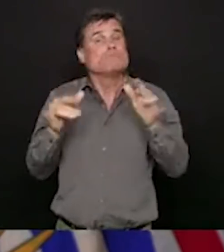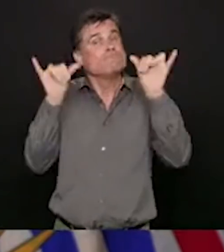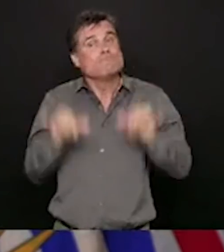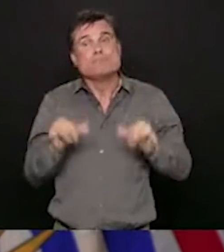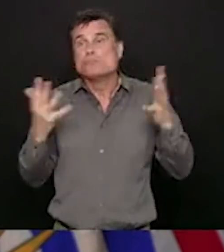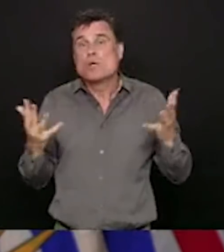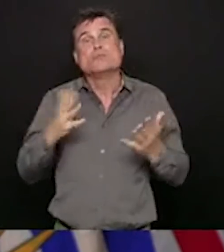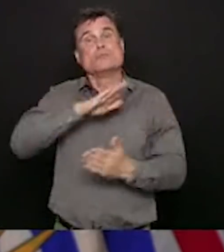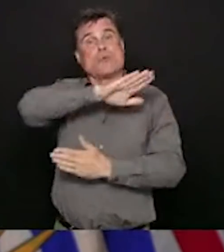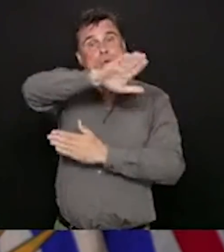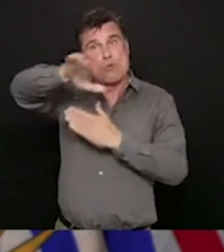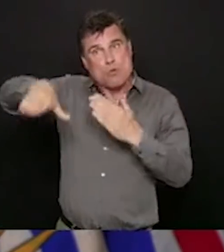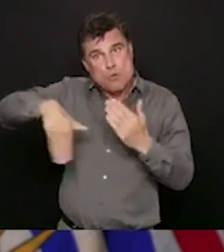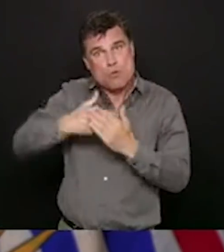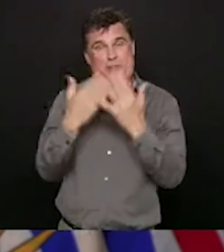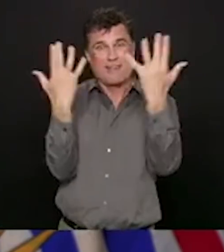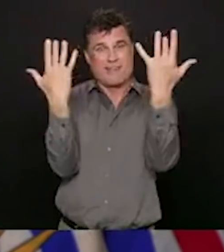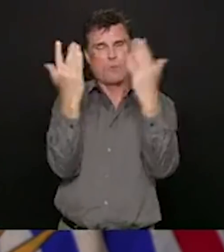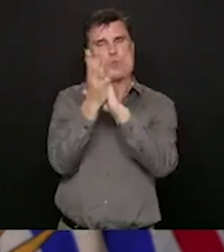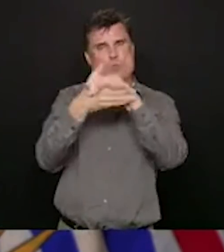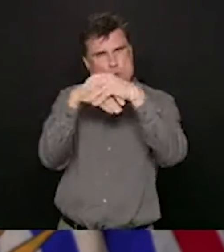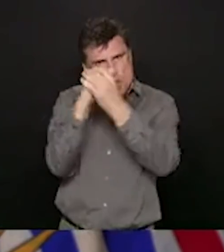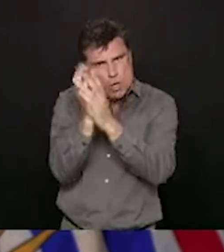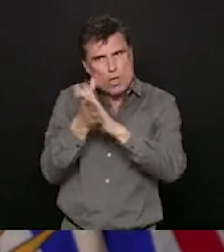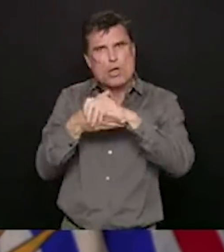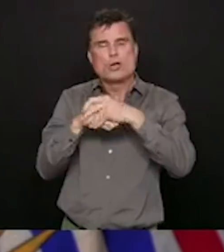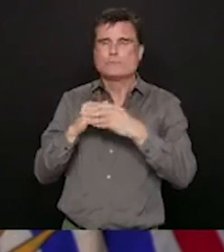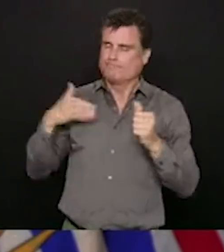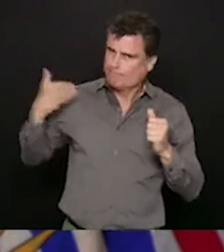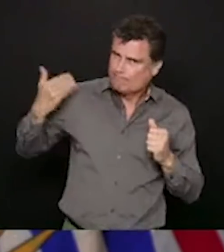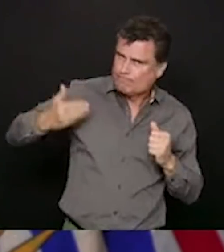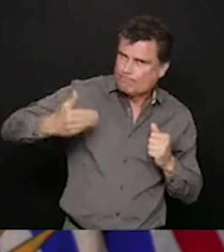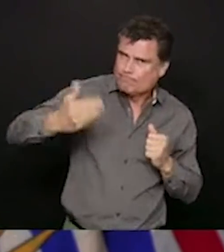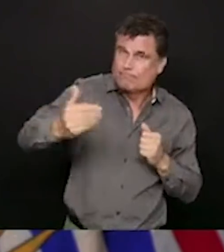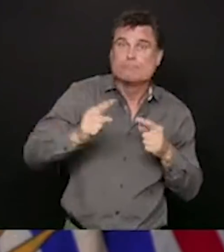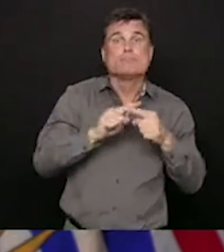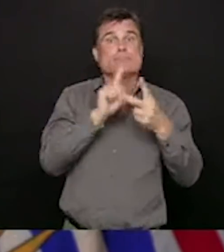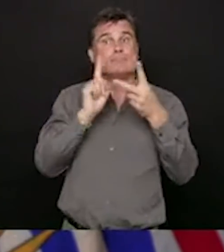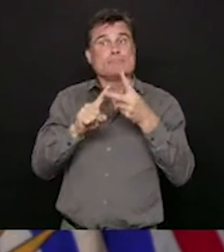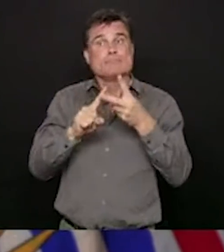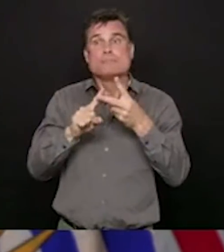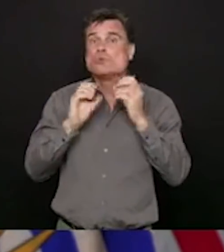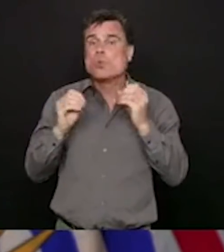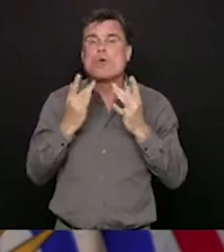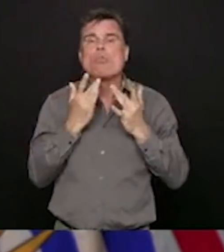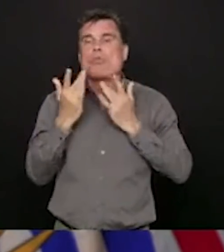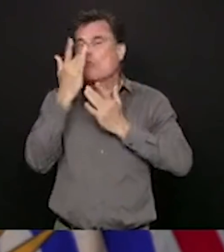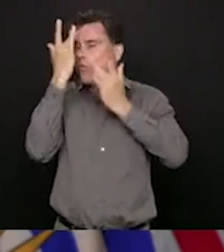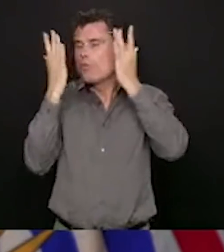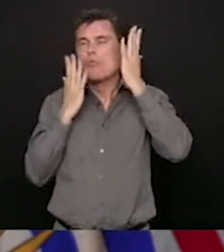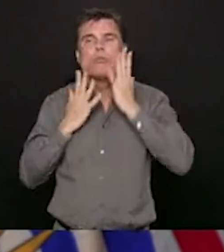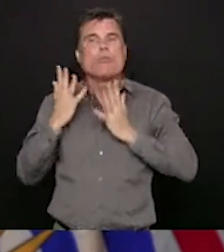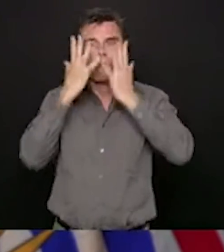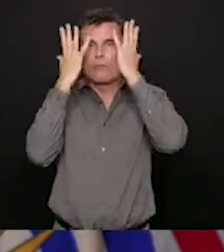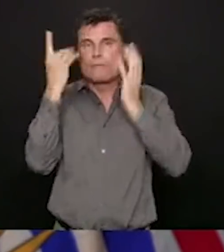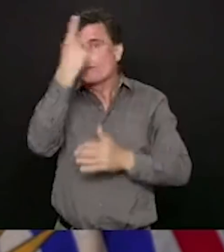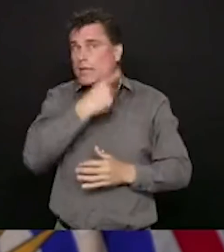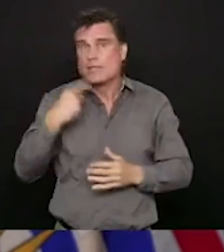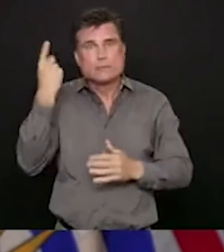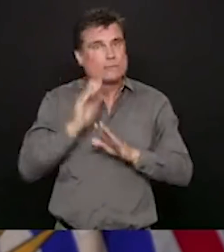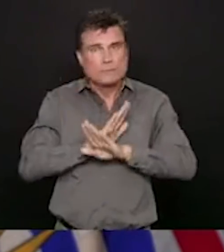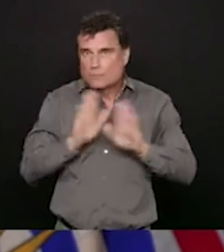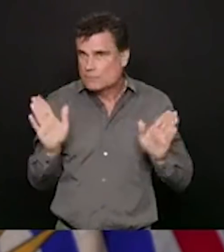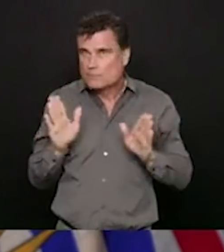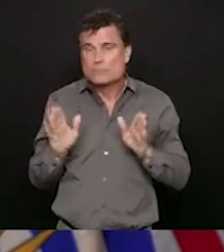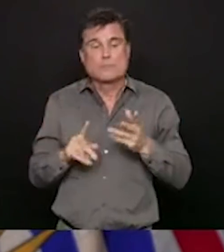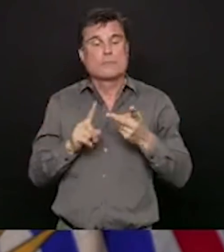to not touch our face, to cover our coughs and sneezes, to ensure we're keeping our safe physical distance, and